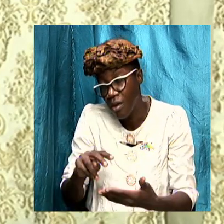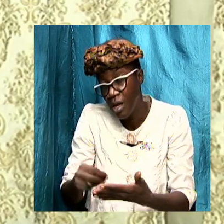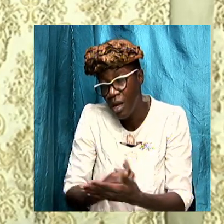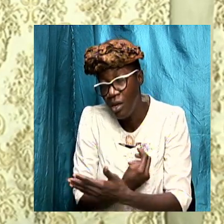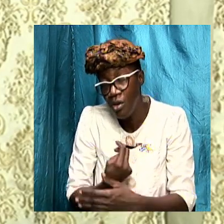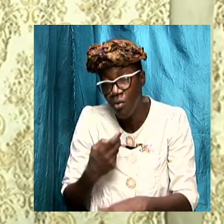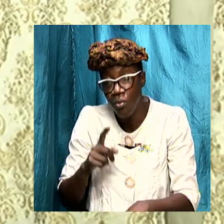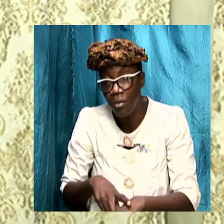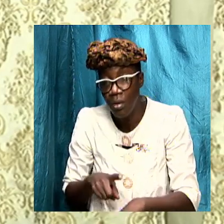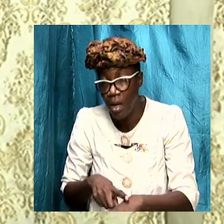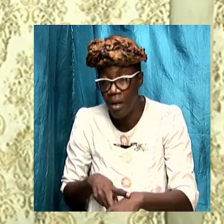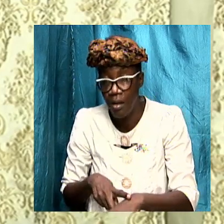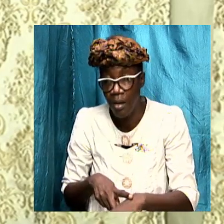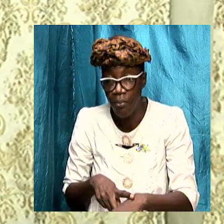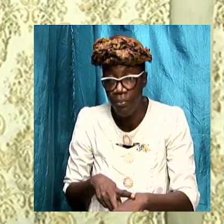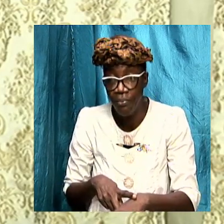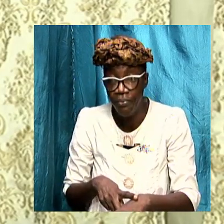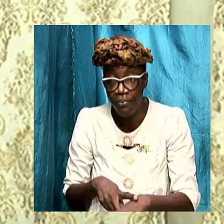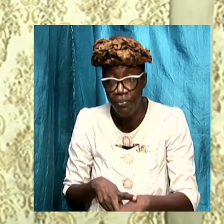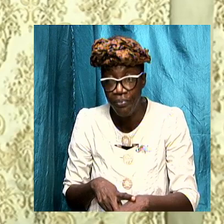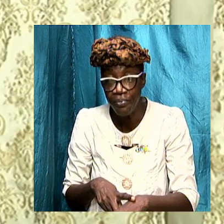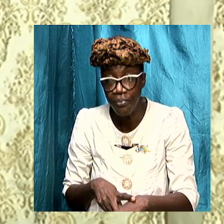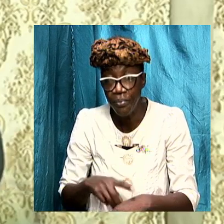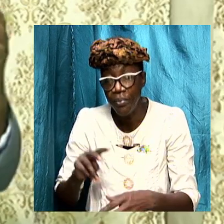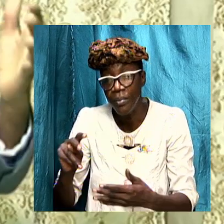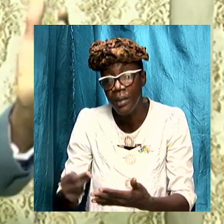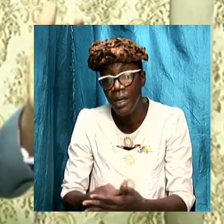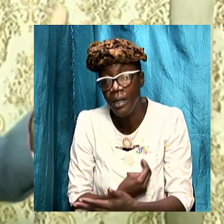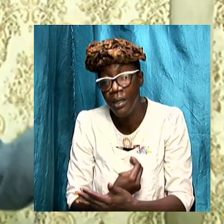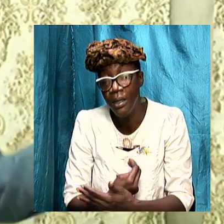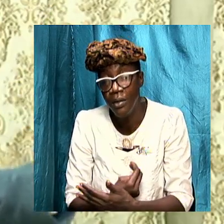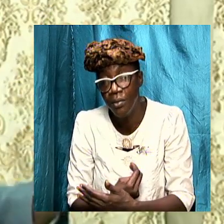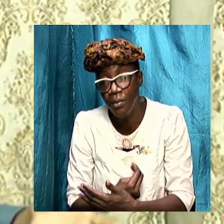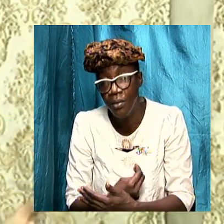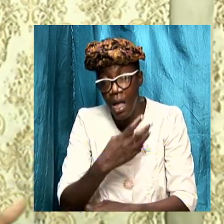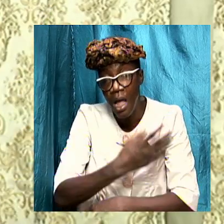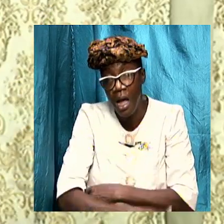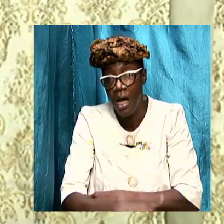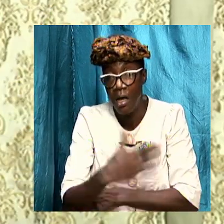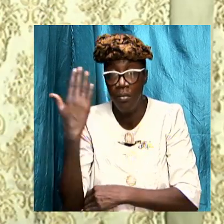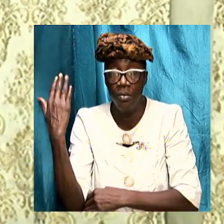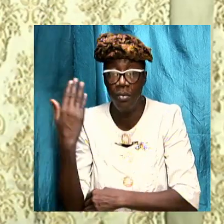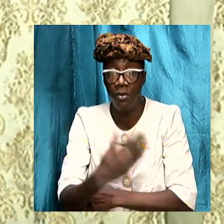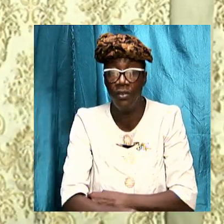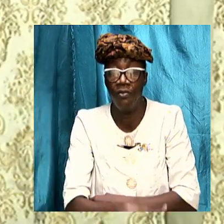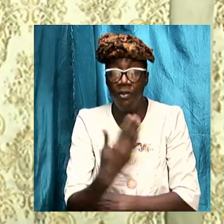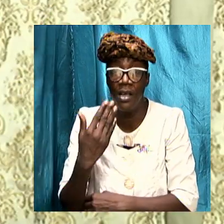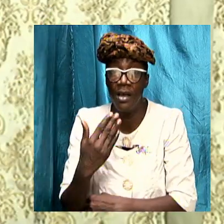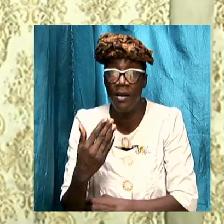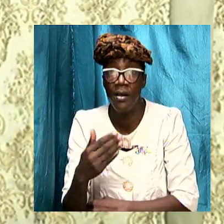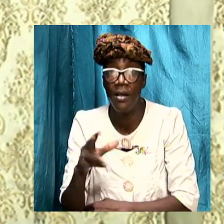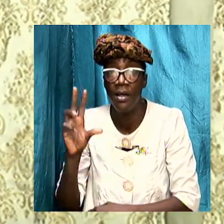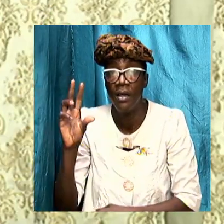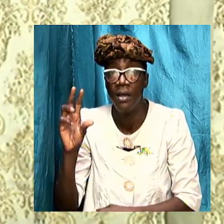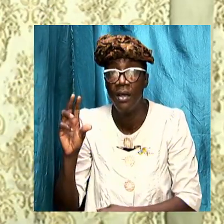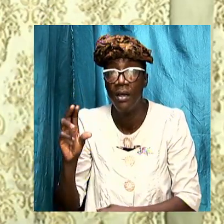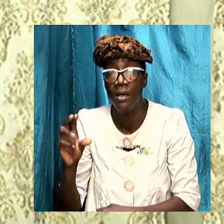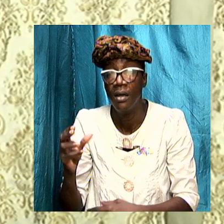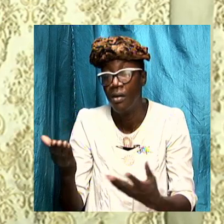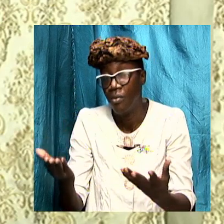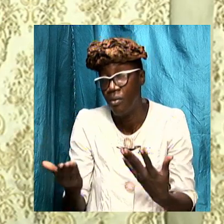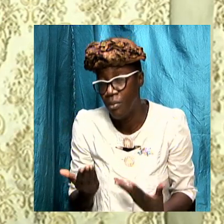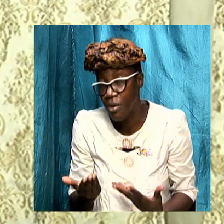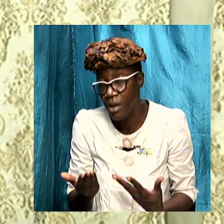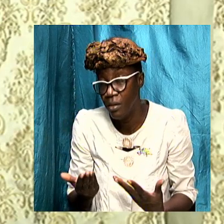dimension a new period a new atmosphere that no doubt will ultimately